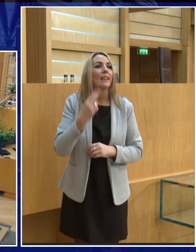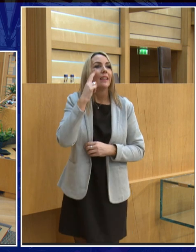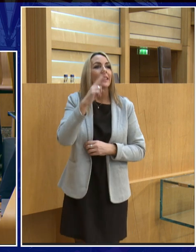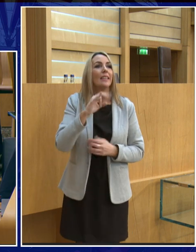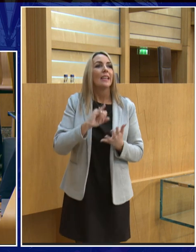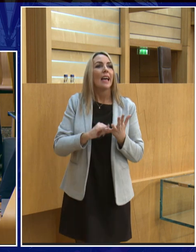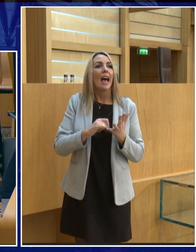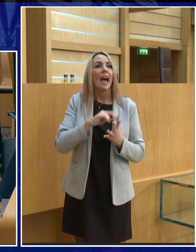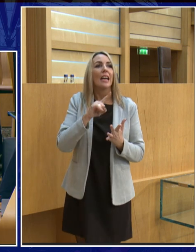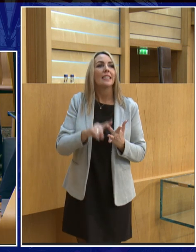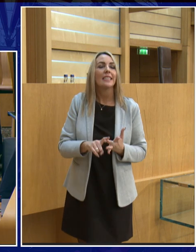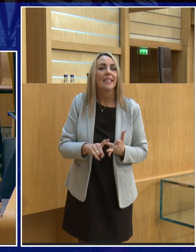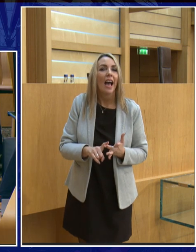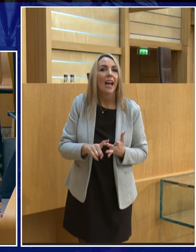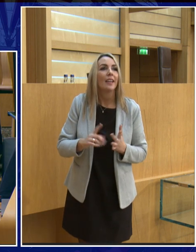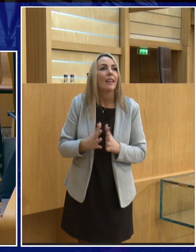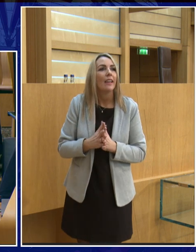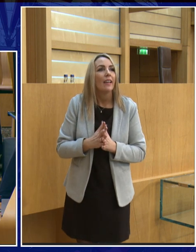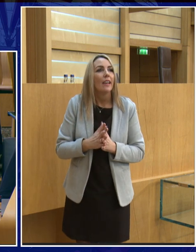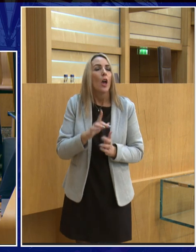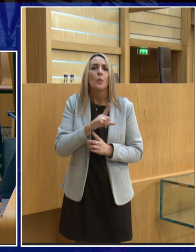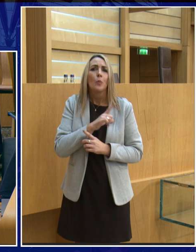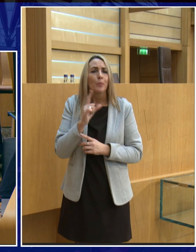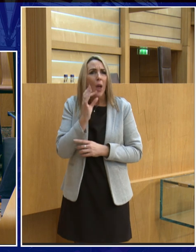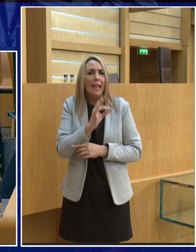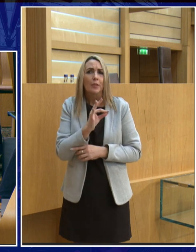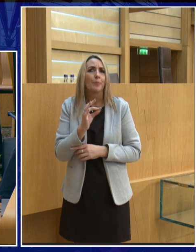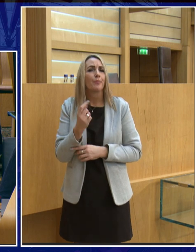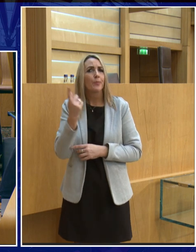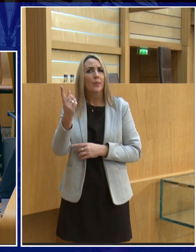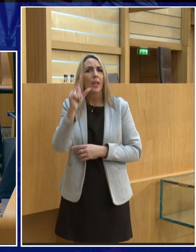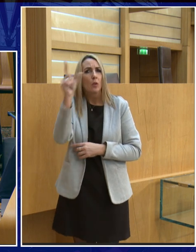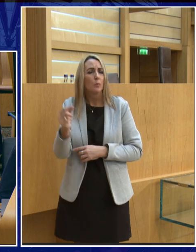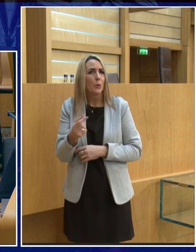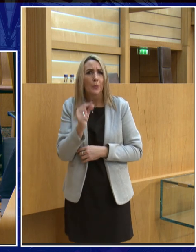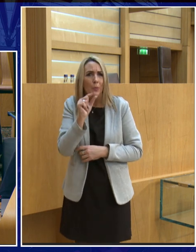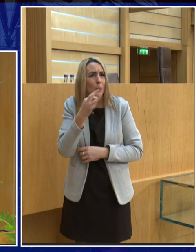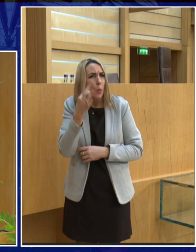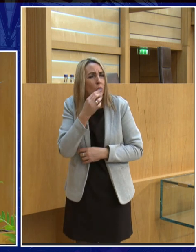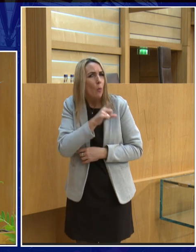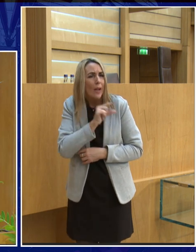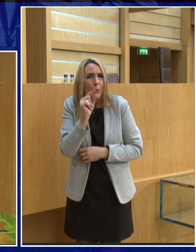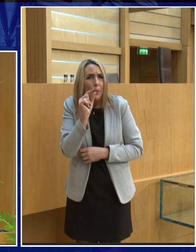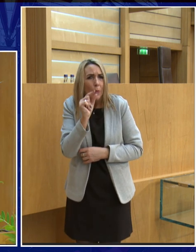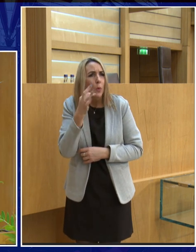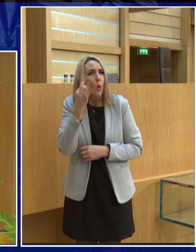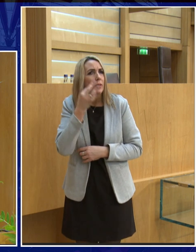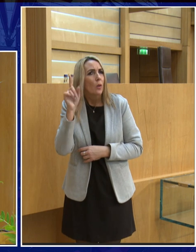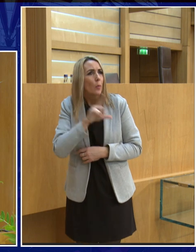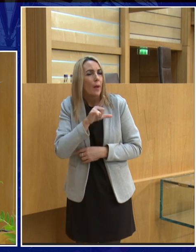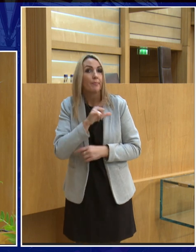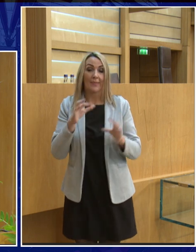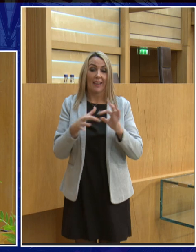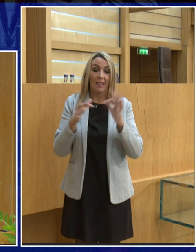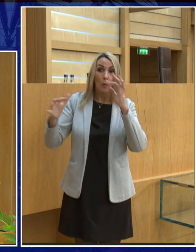Sai why is there little water on the moon why is there so little water on the moon well it's about I think it all comes back to this